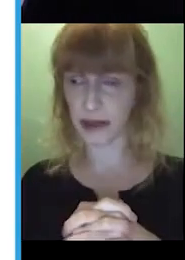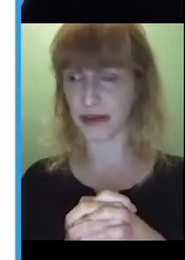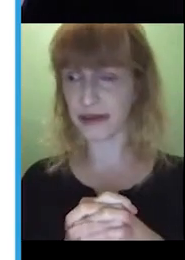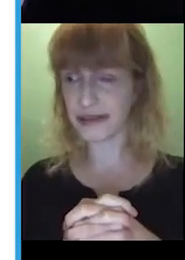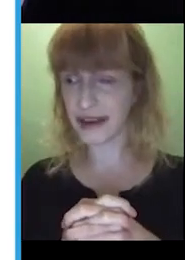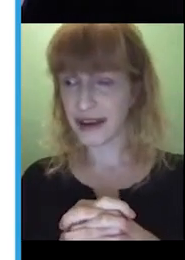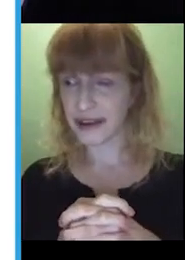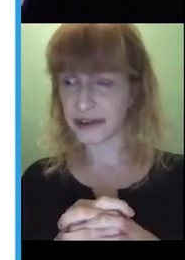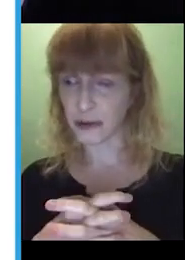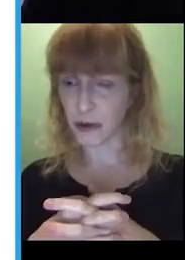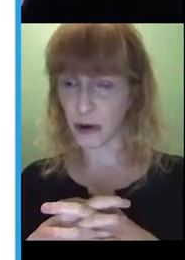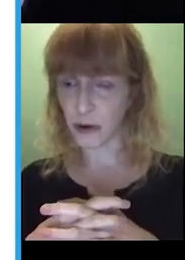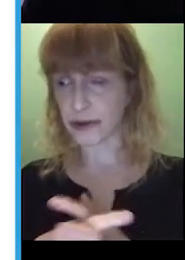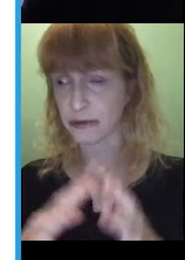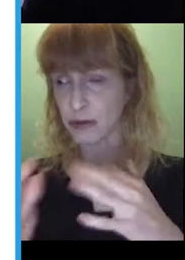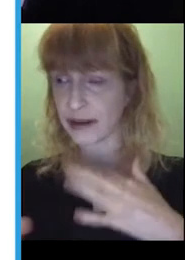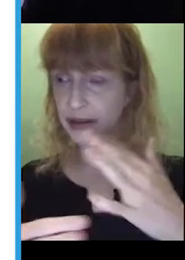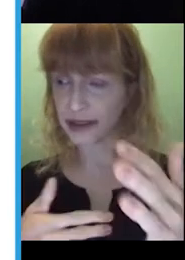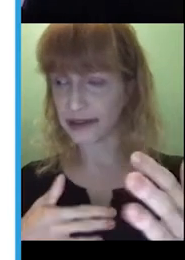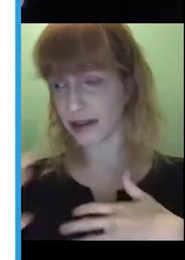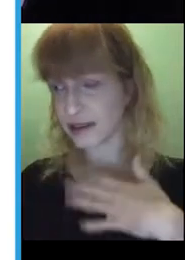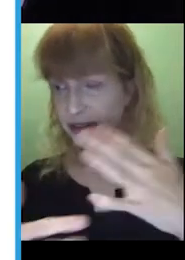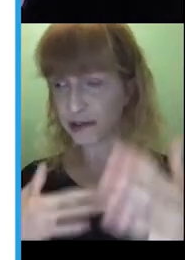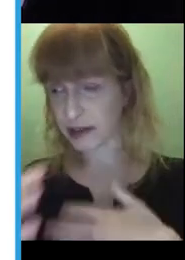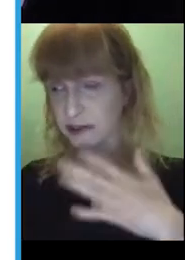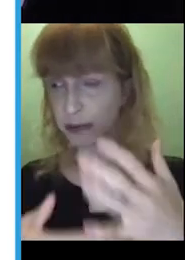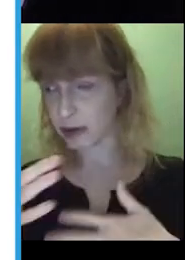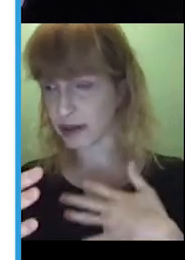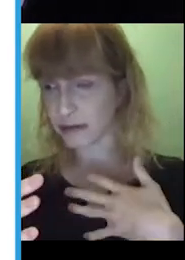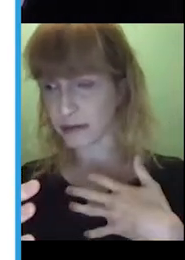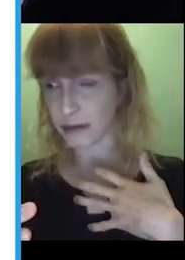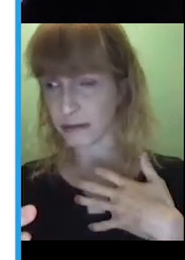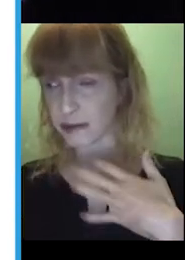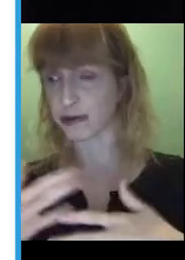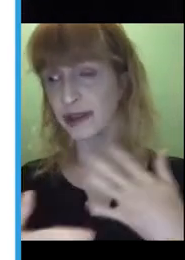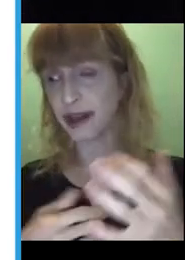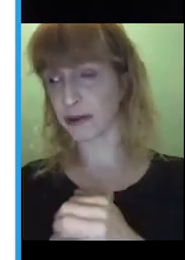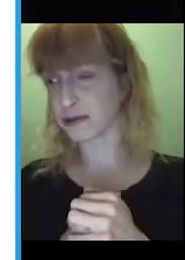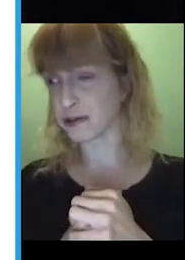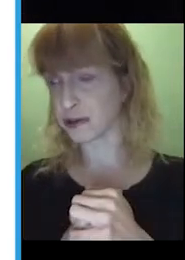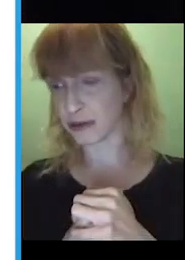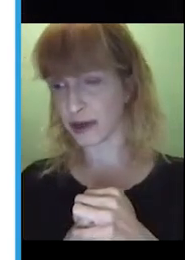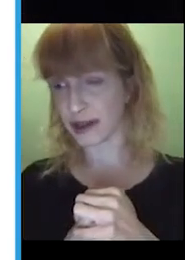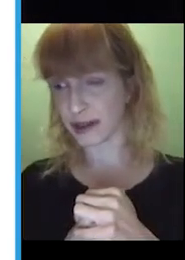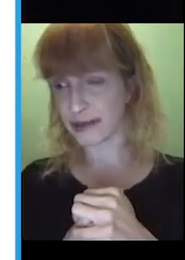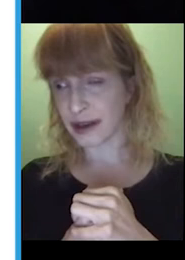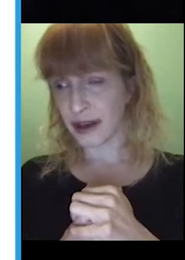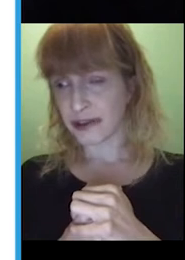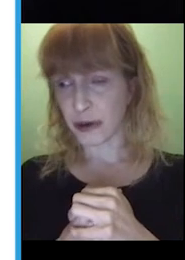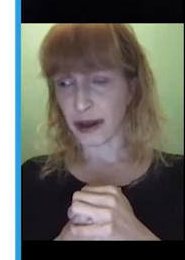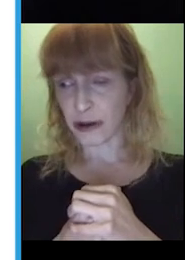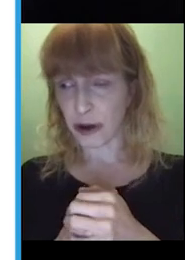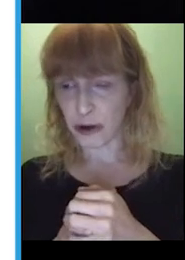reading methods is that the roles of reader and listener are interchanged between children and adults during the reading.